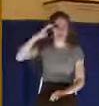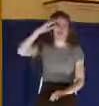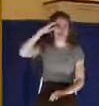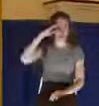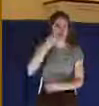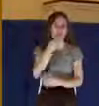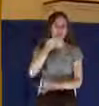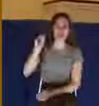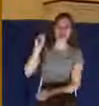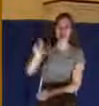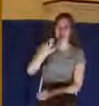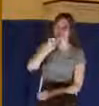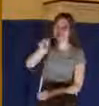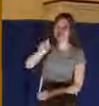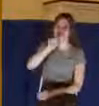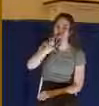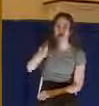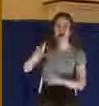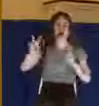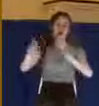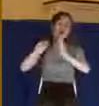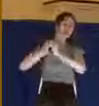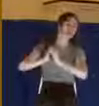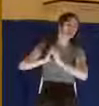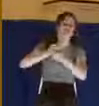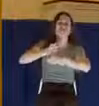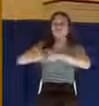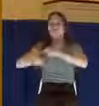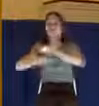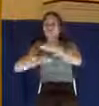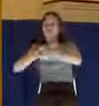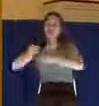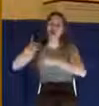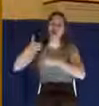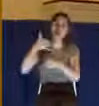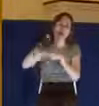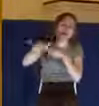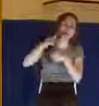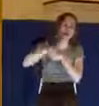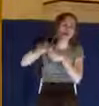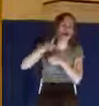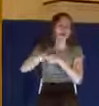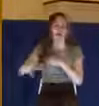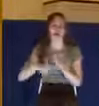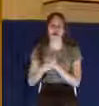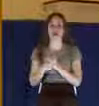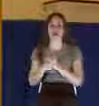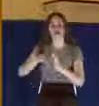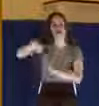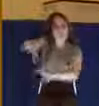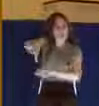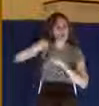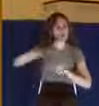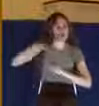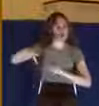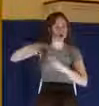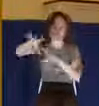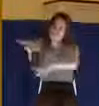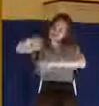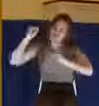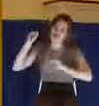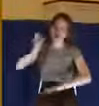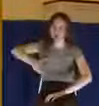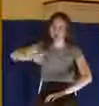worshiped him. And when they had mocked him, they took off the purple from him and put his own clothes on him and let him out to be